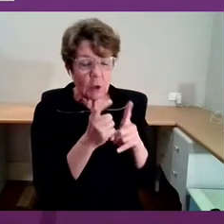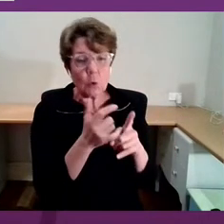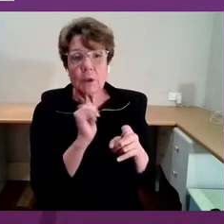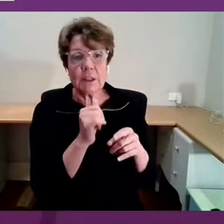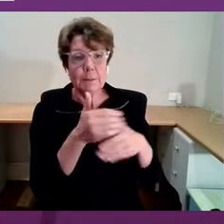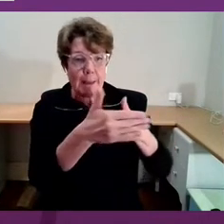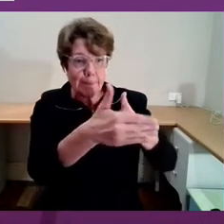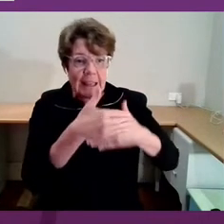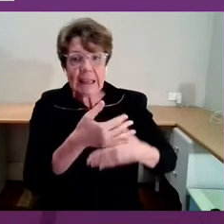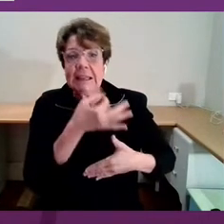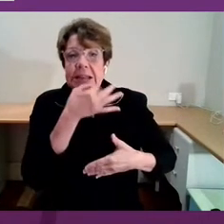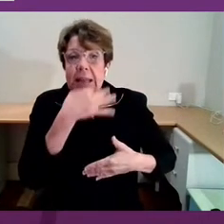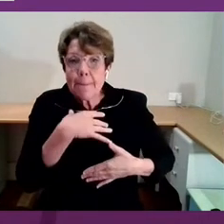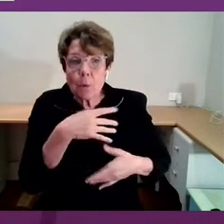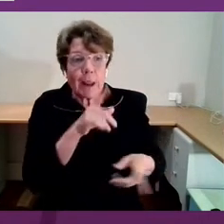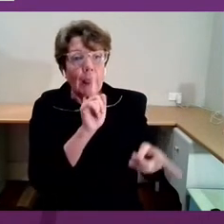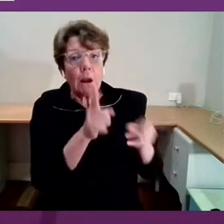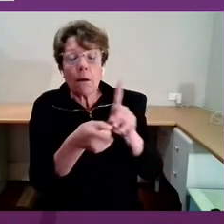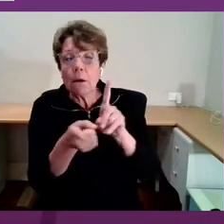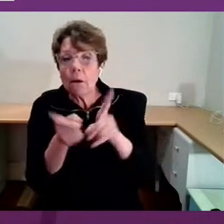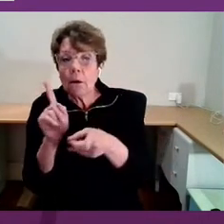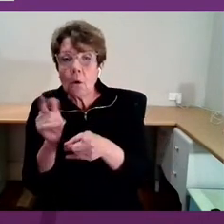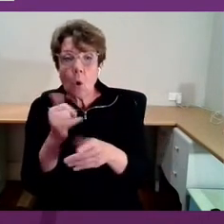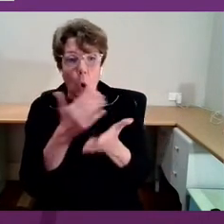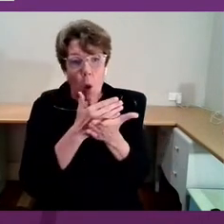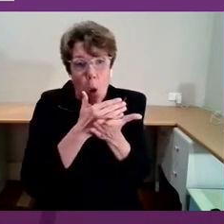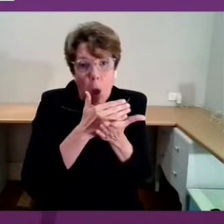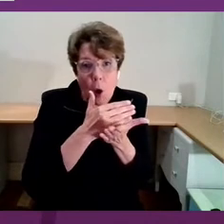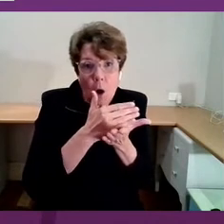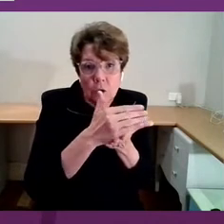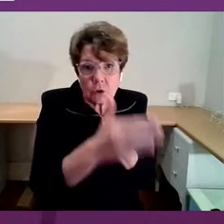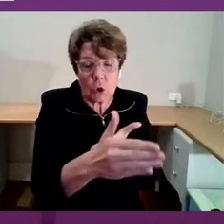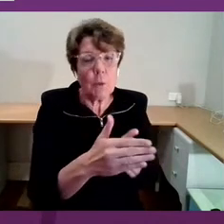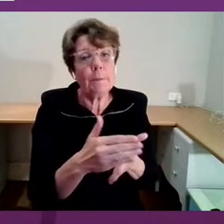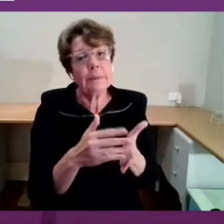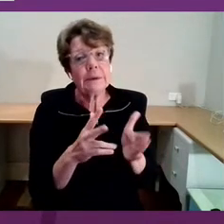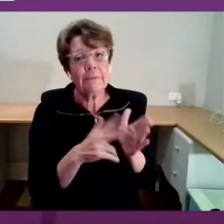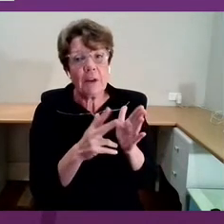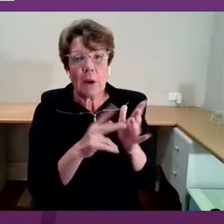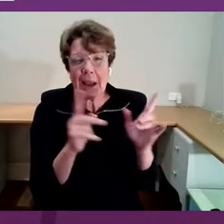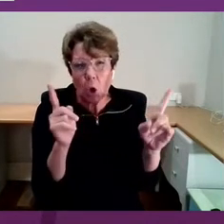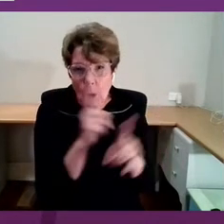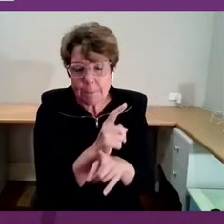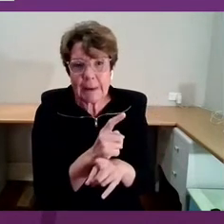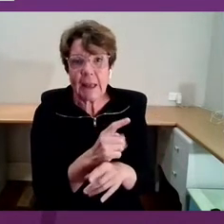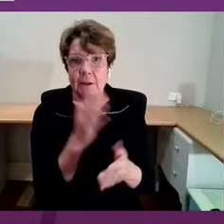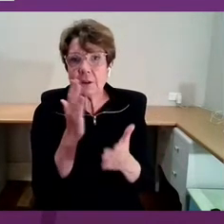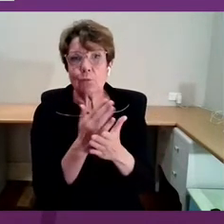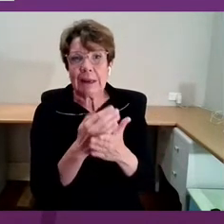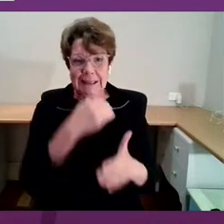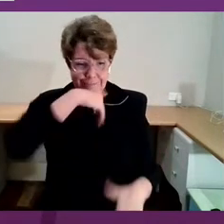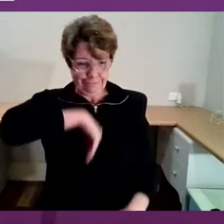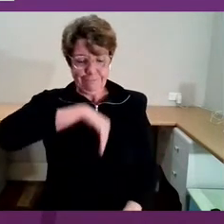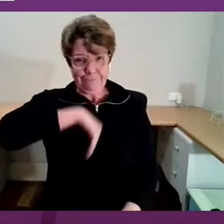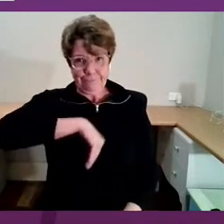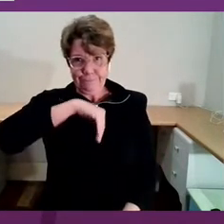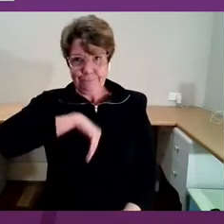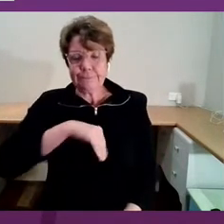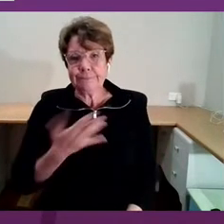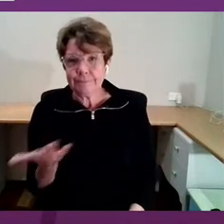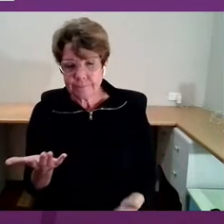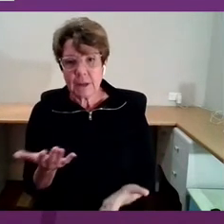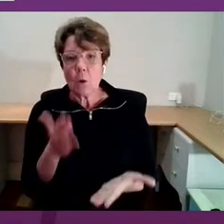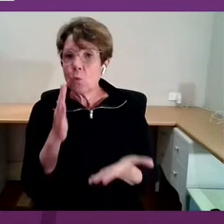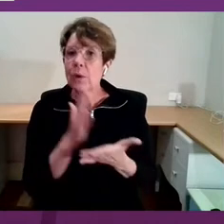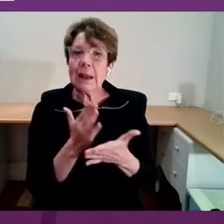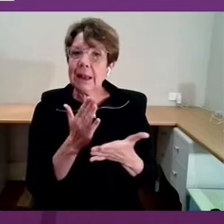transitory, or for some of us, long-term complex and a very deep reality of our lived experience, doesn't preclude us from